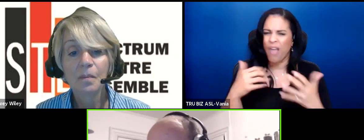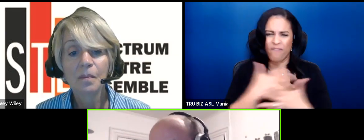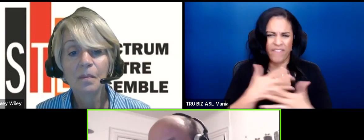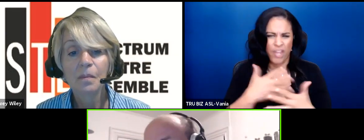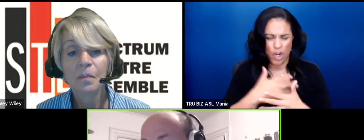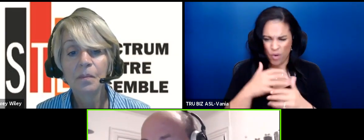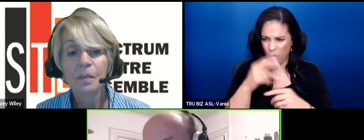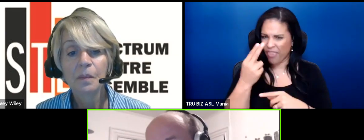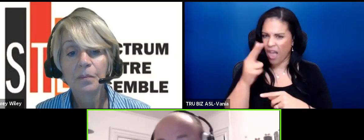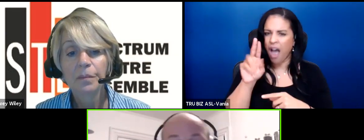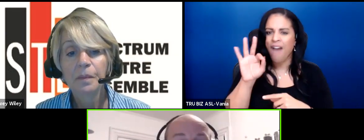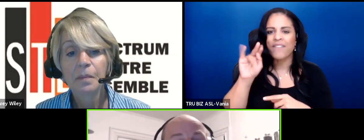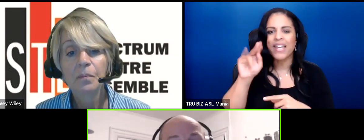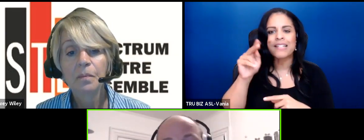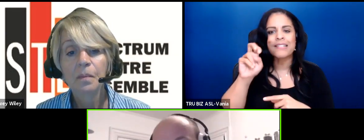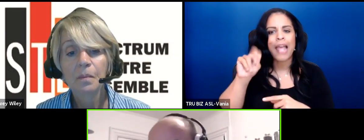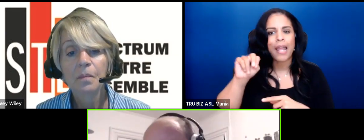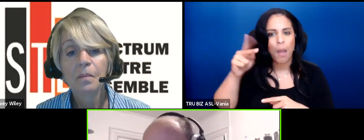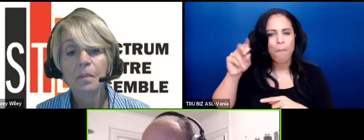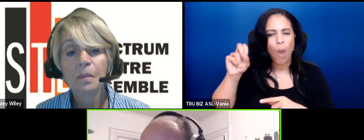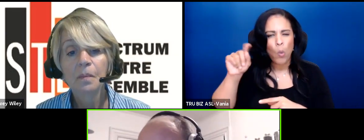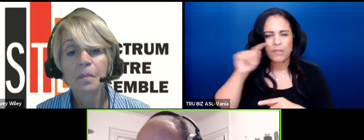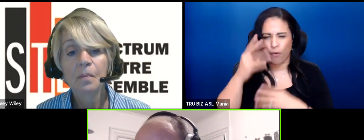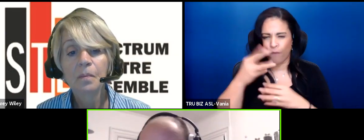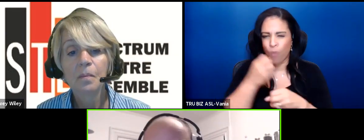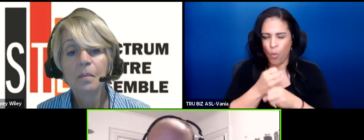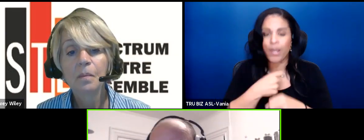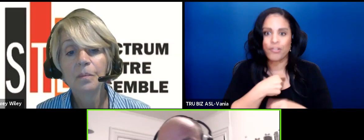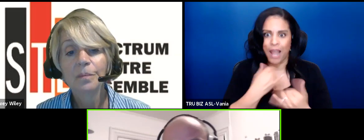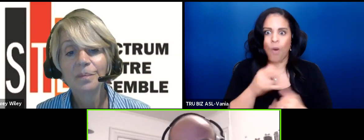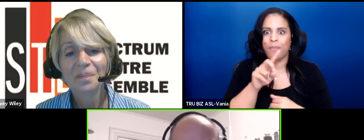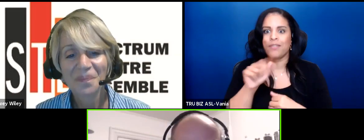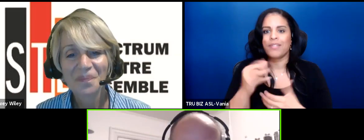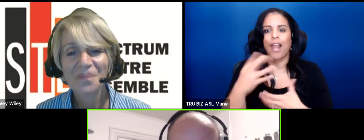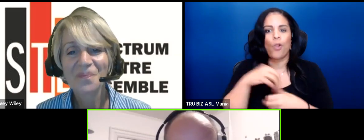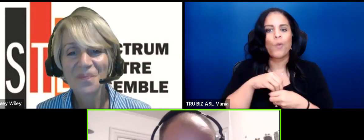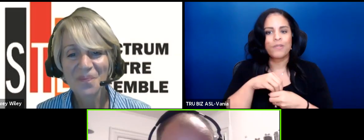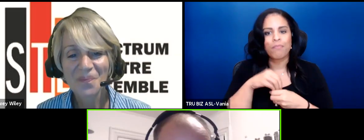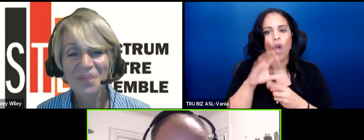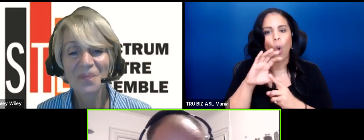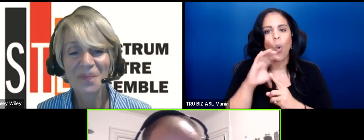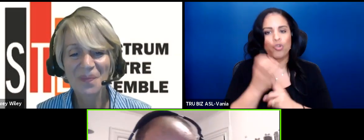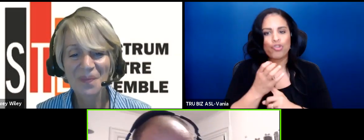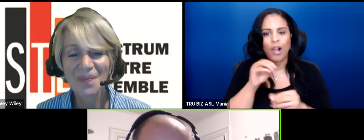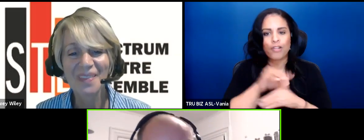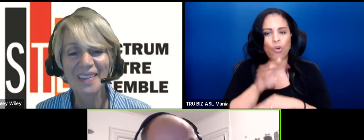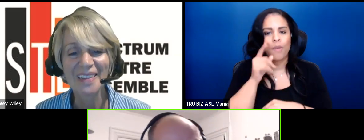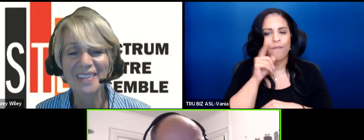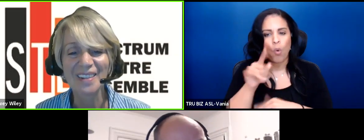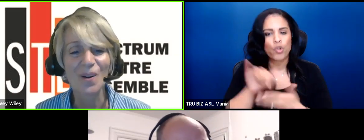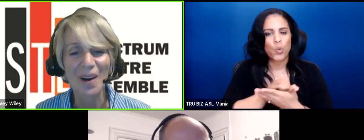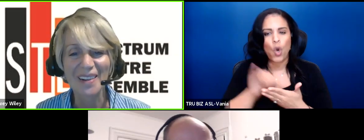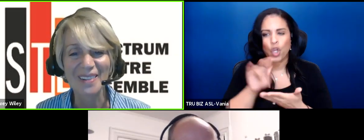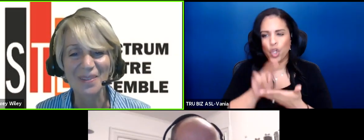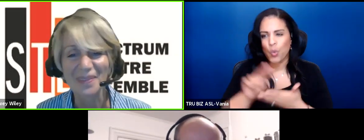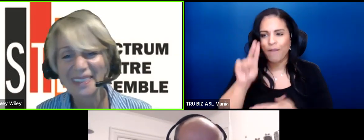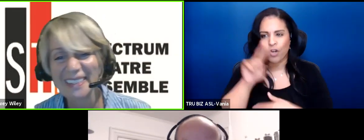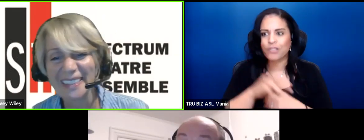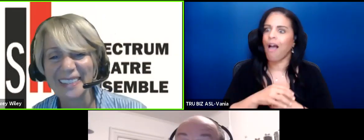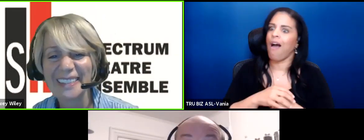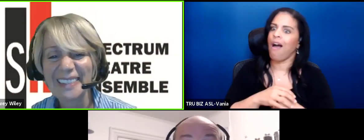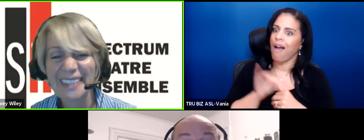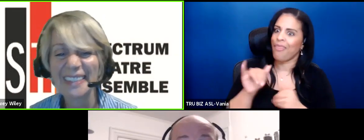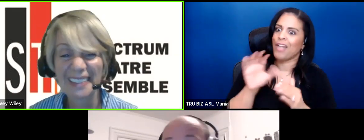four years. Uh and I am now the disability inclusive culture consultant for New York University. That's so awesome.